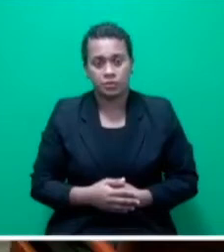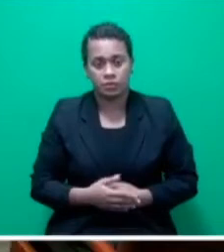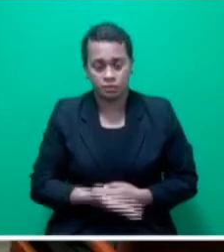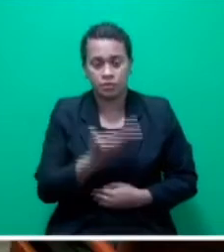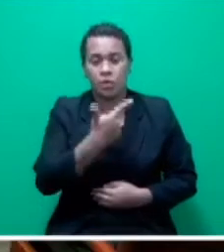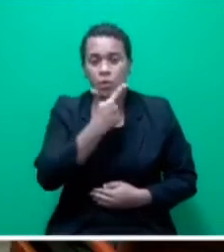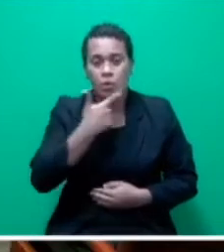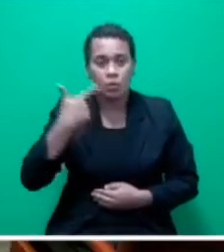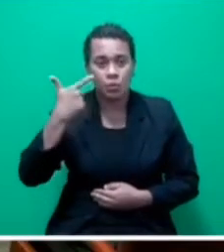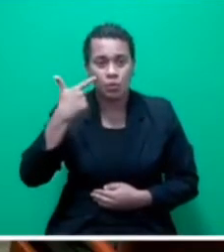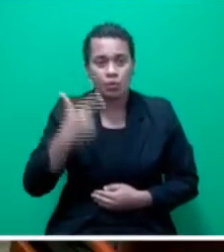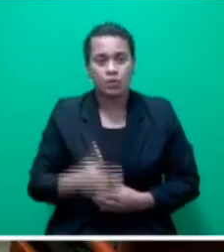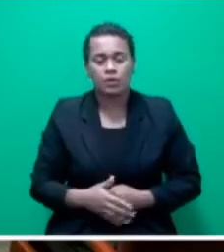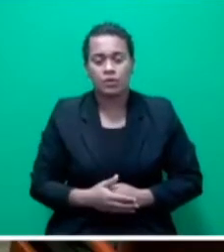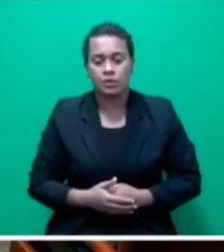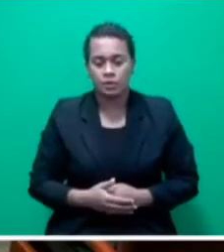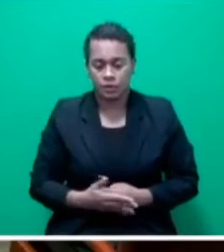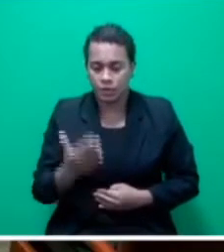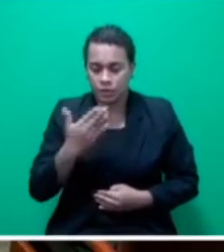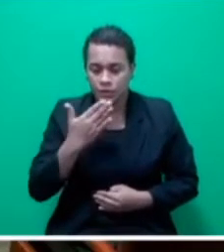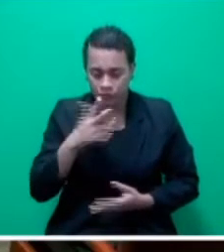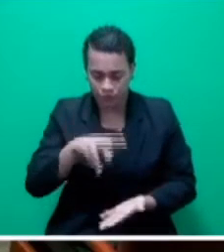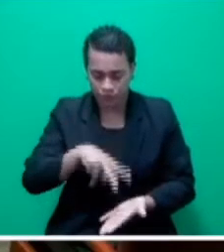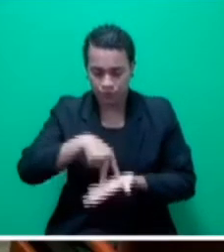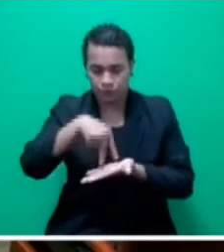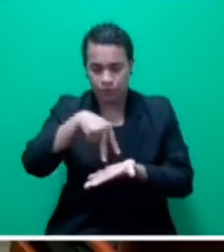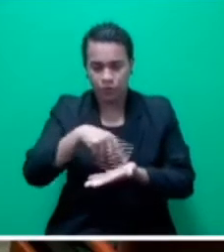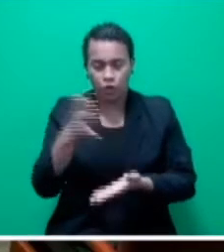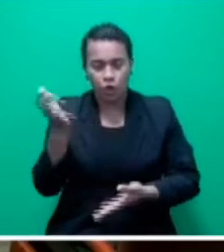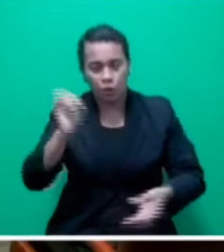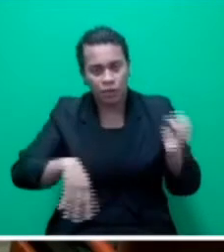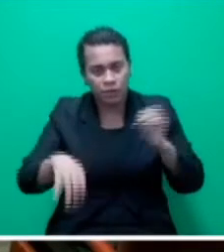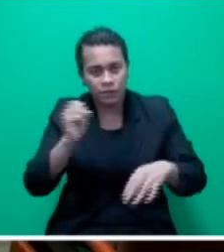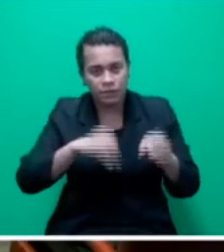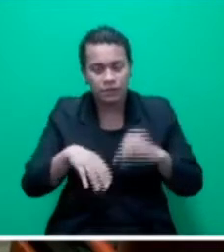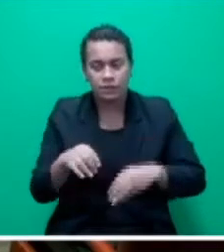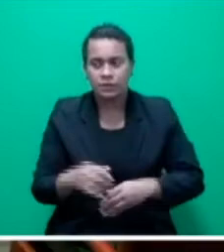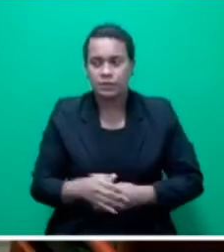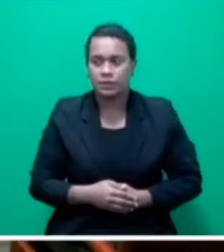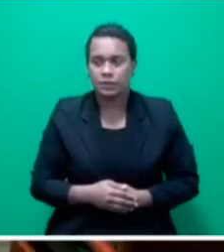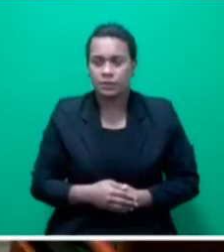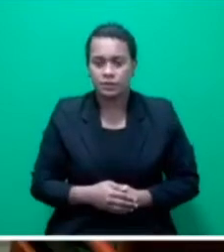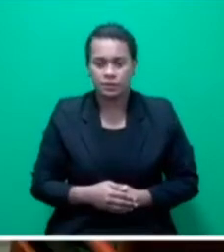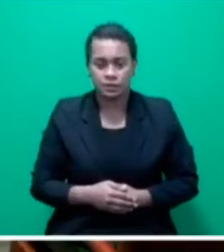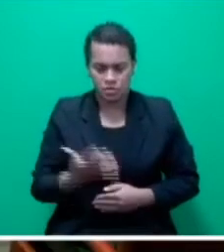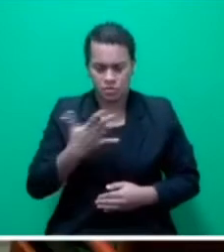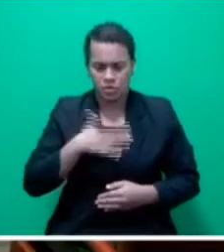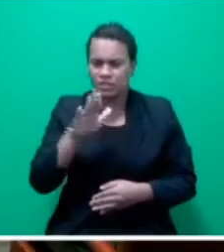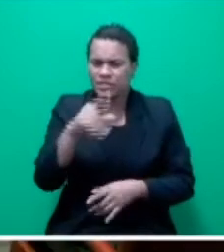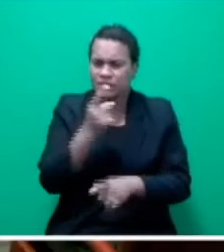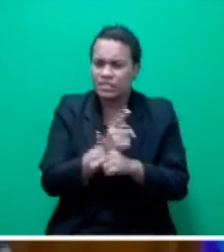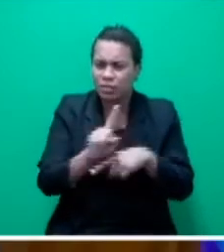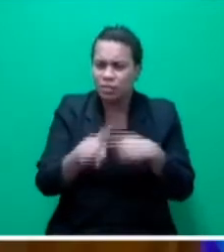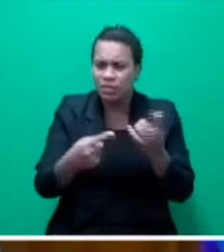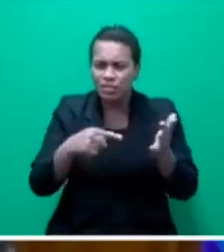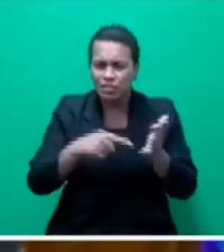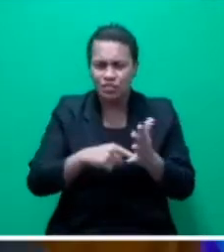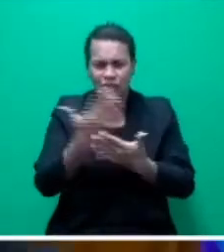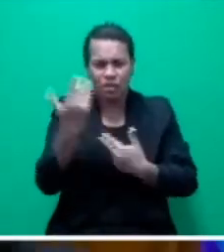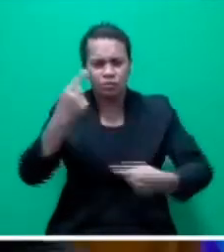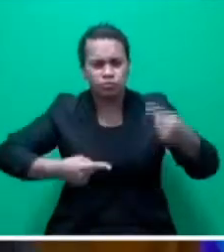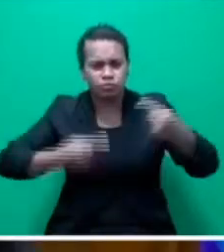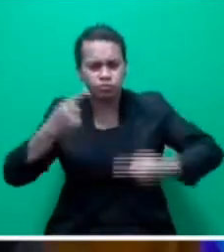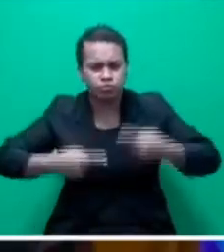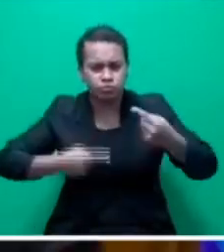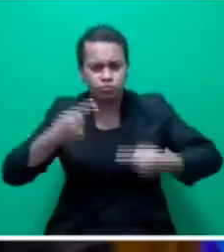Thank you, Honorable Speaker. rise to contribute to this debate. Mr. Speaker, on Tuesday, during debate to note the